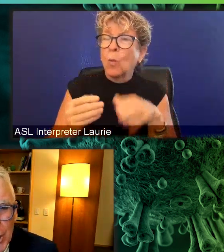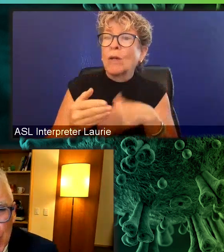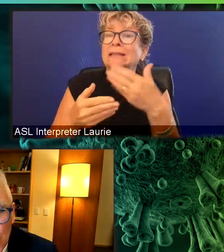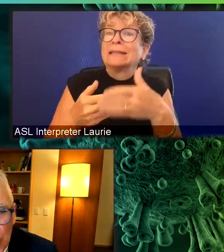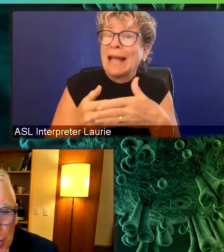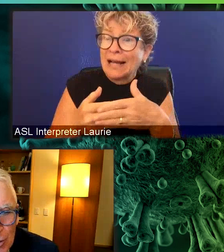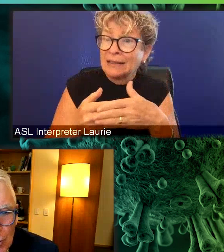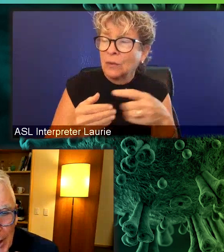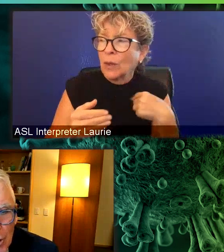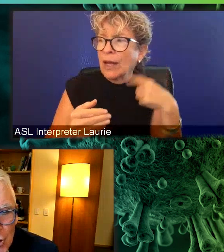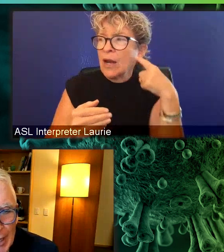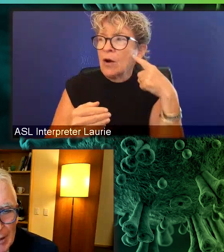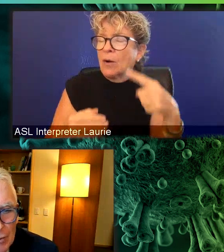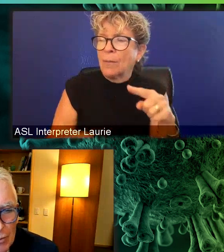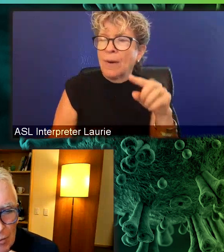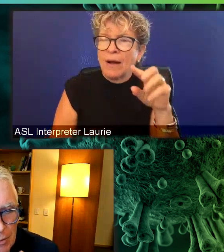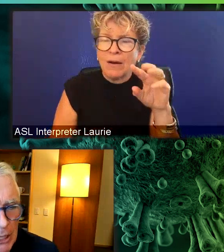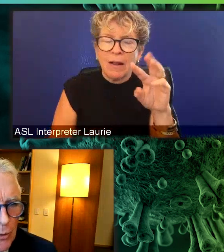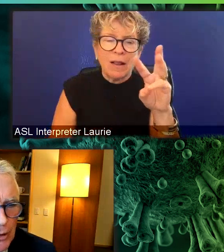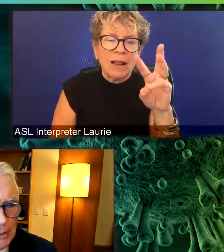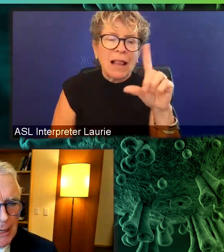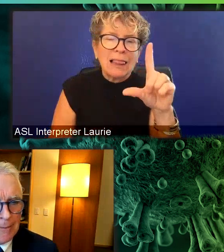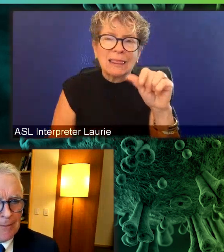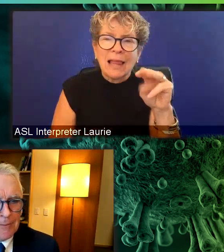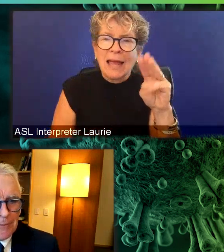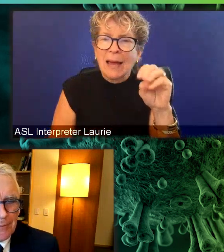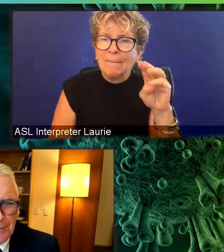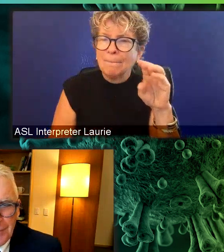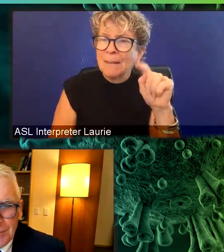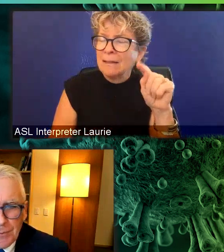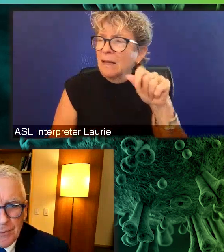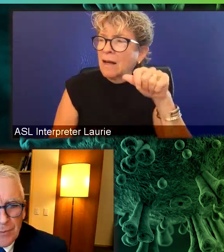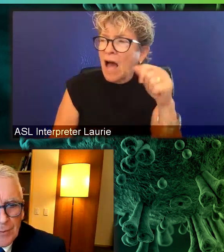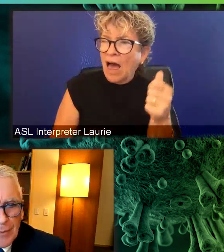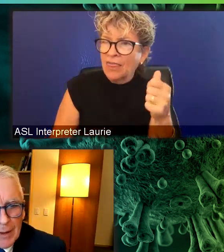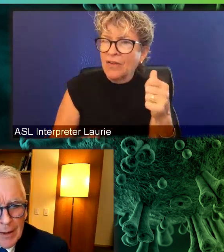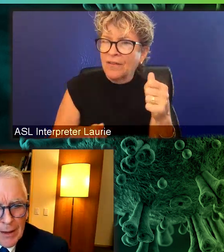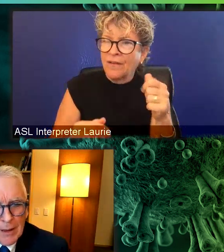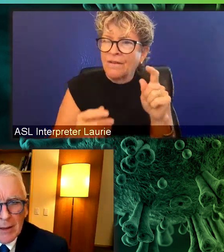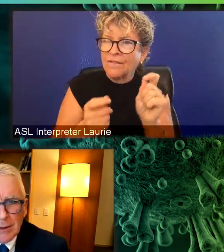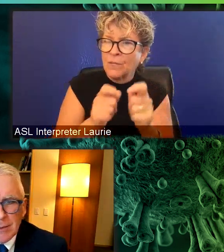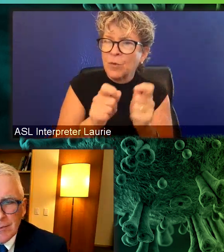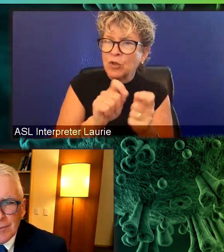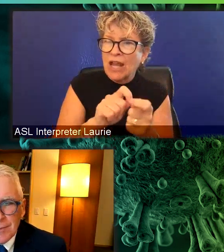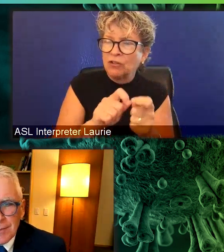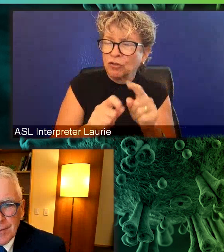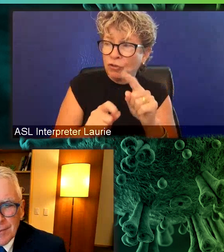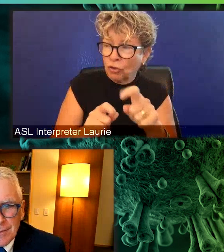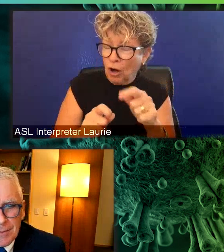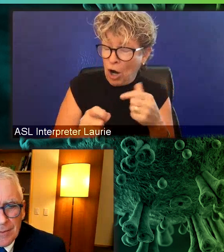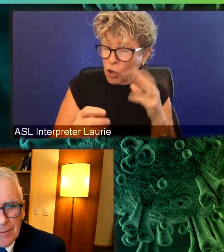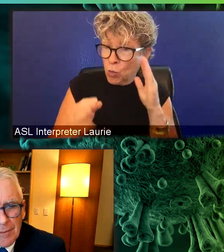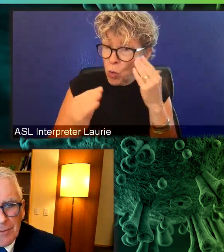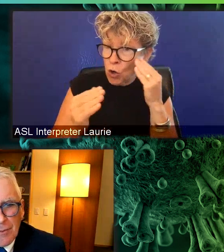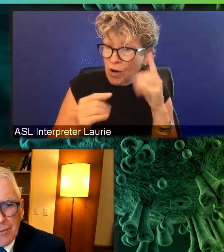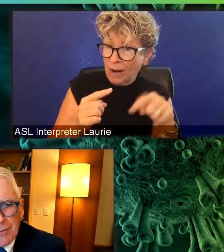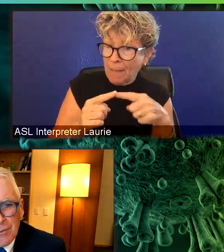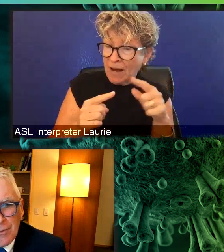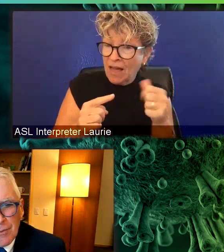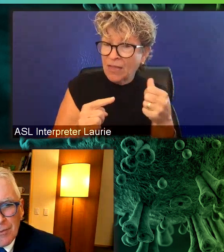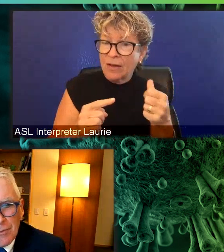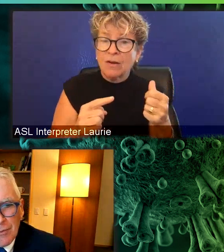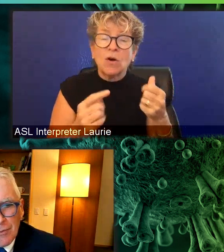What, what does your radar screen think you're worried about? Yeah. Um, so of everything that is currently